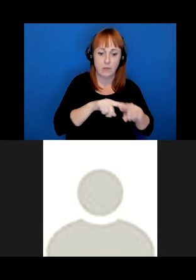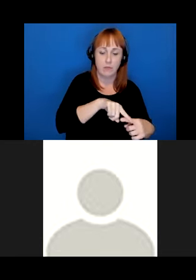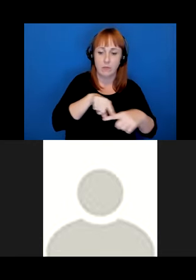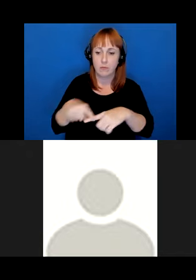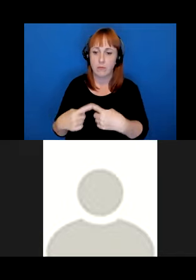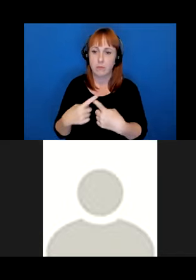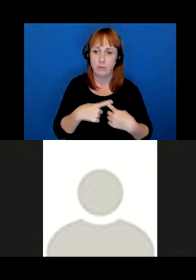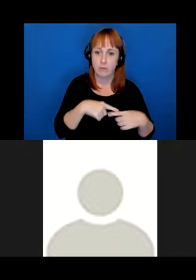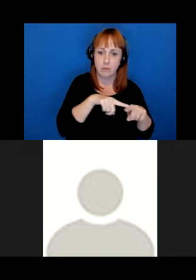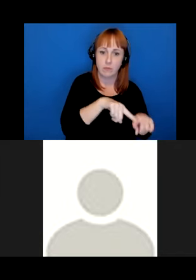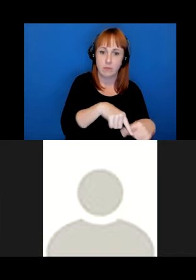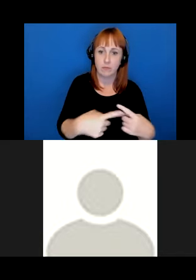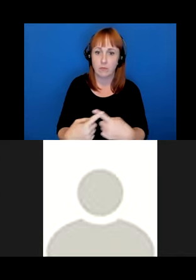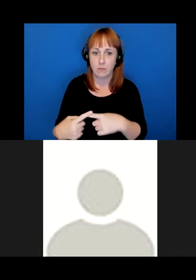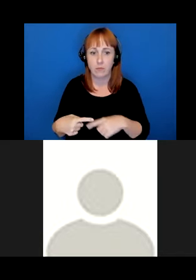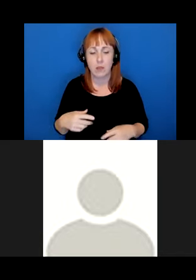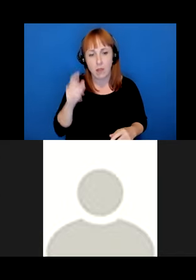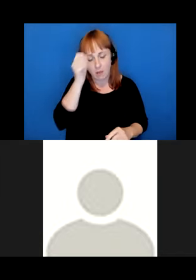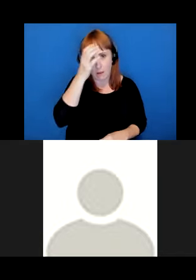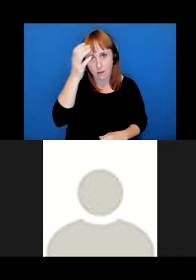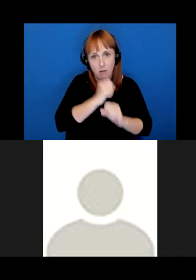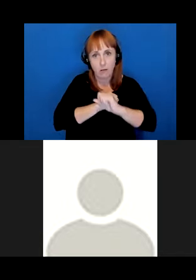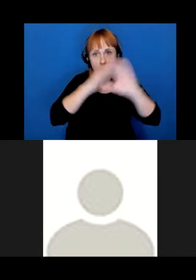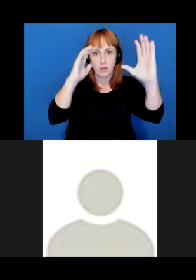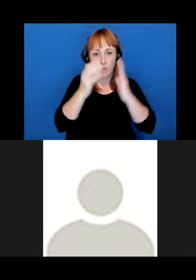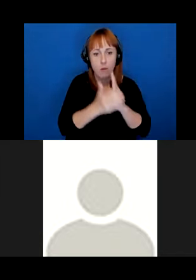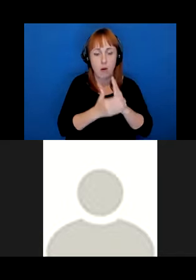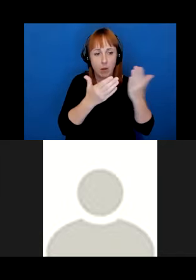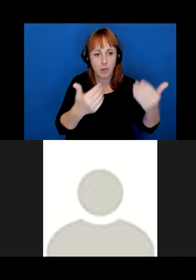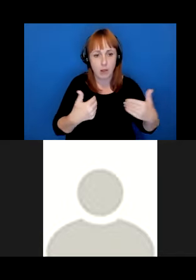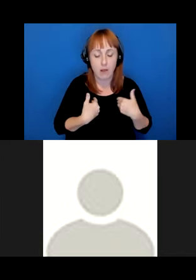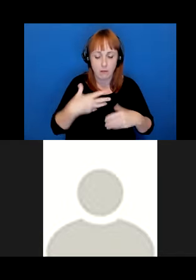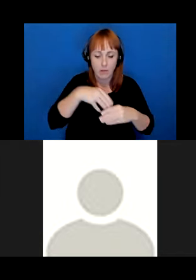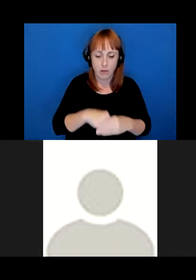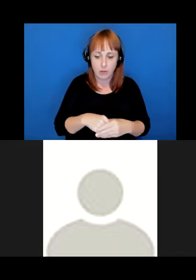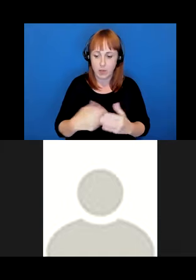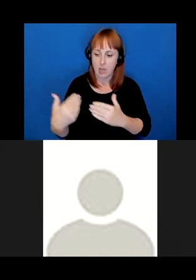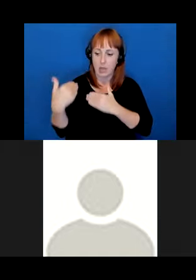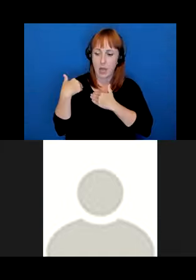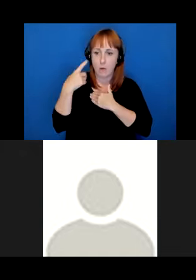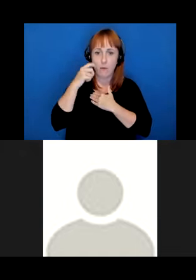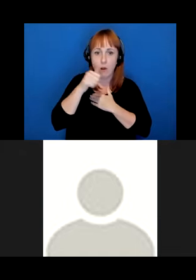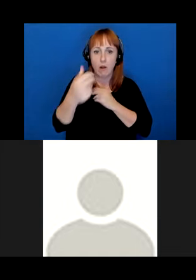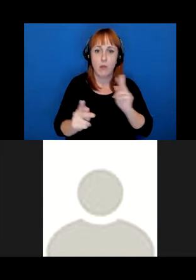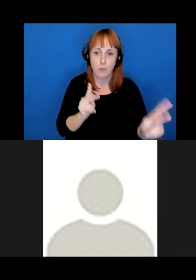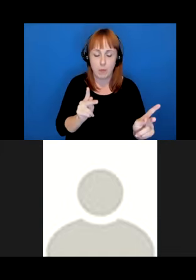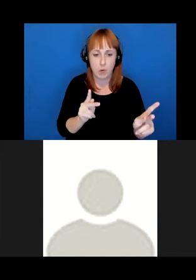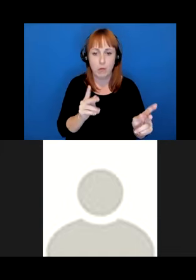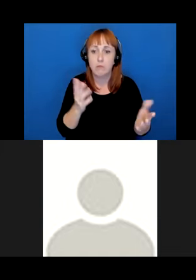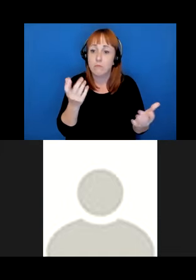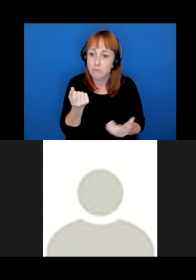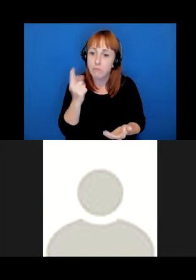The concept of relationality in my mind automatically carries with the importance of being accountable to others in ways that recognize relationships.